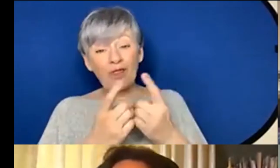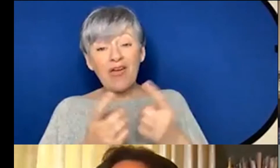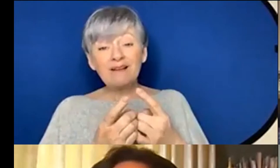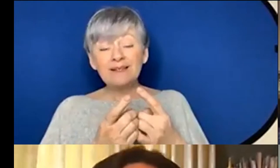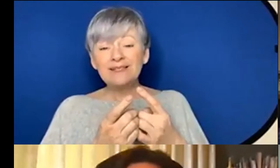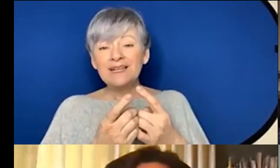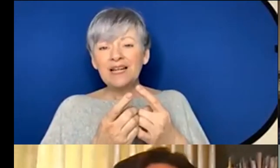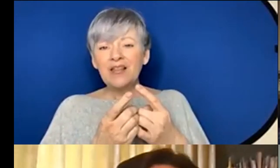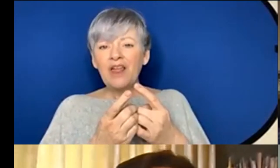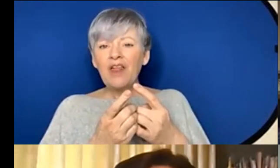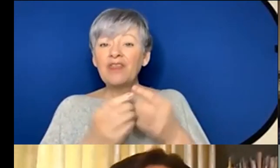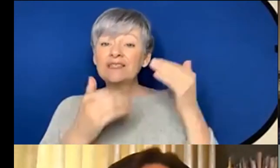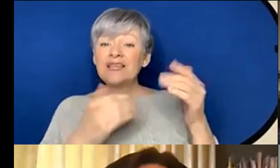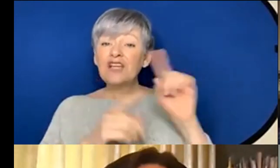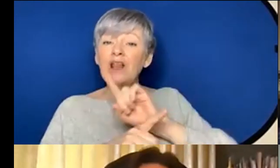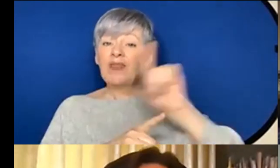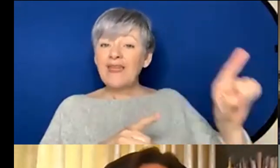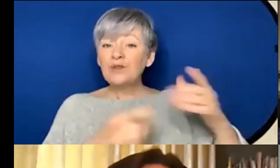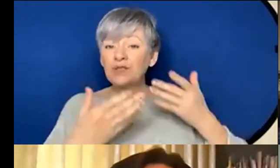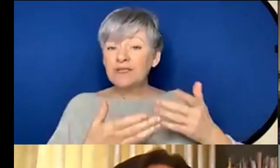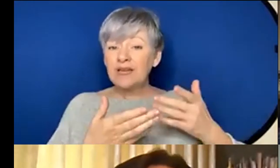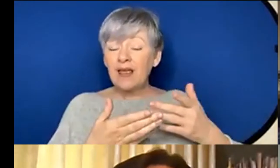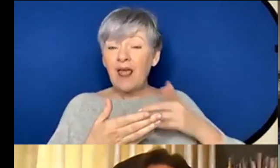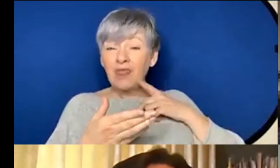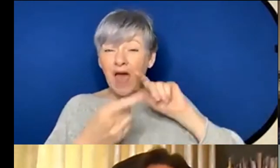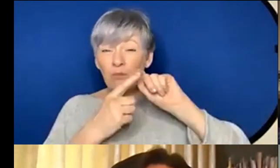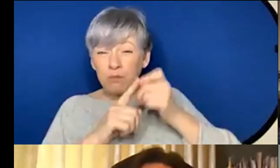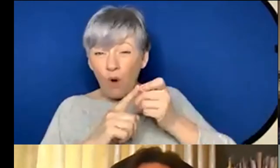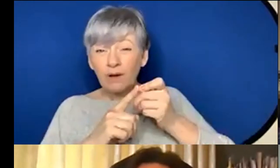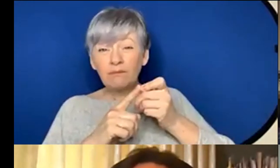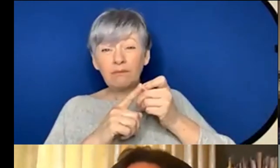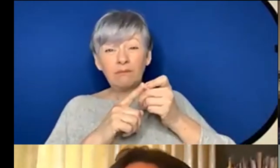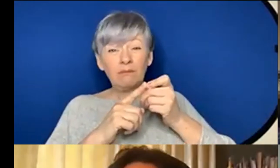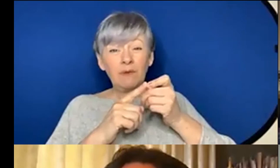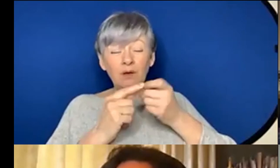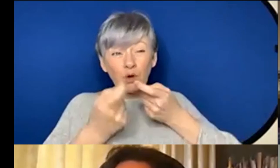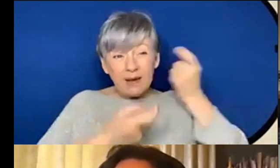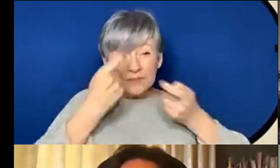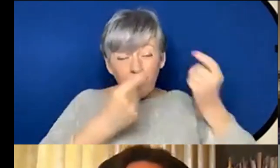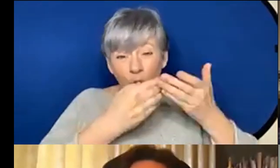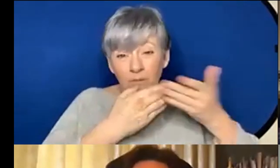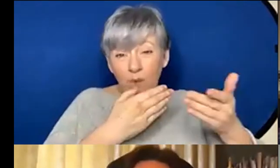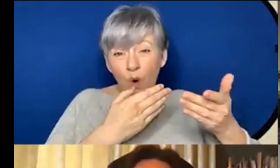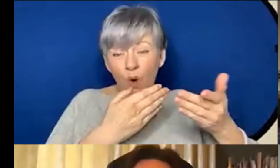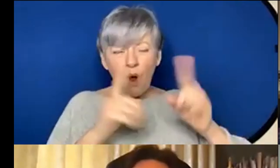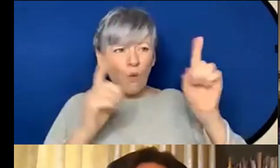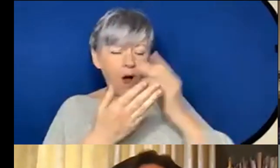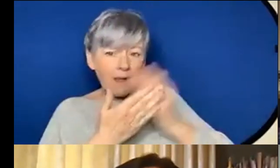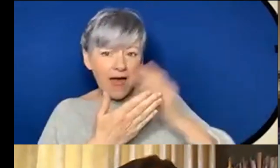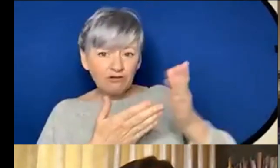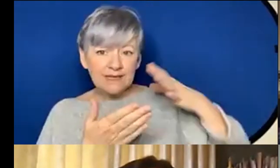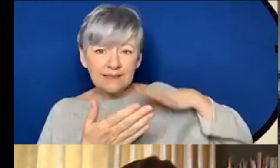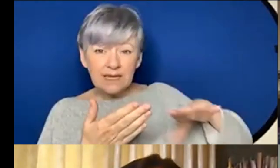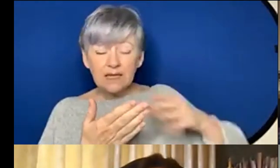there's a session later on today where at that that point maybe could be further explored the idea of what clarity is needed but also just